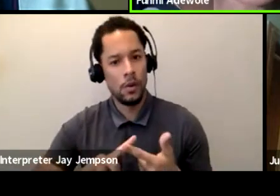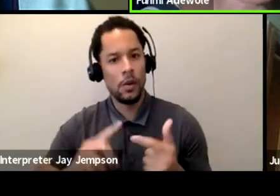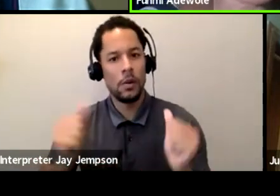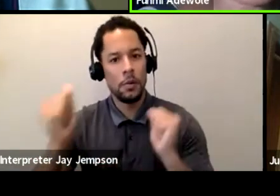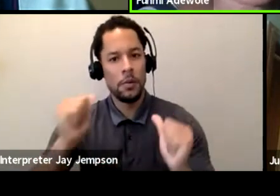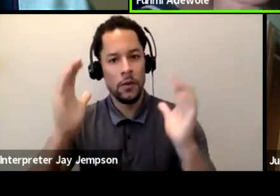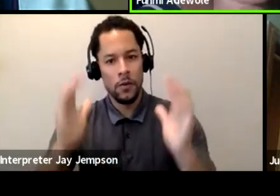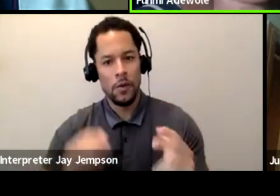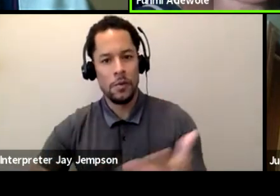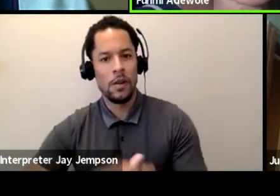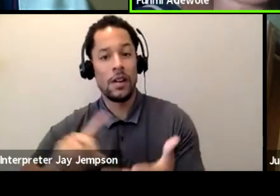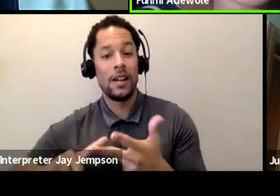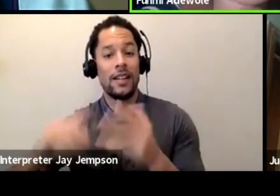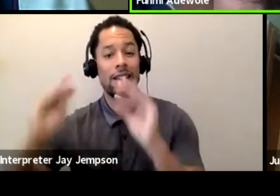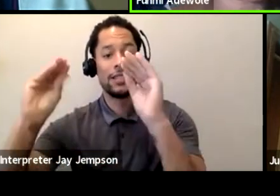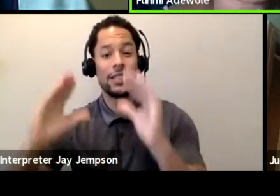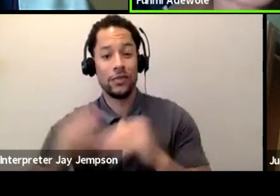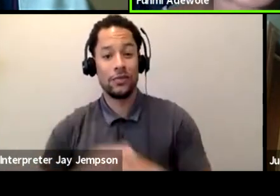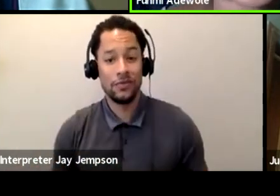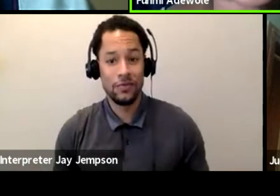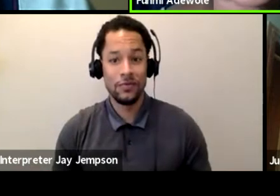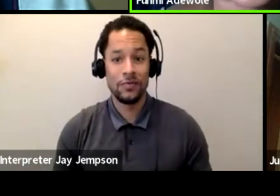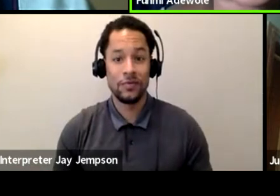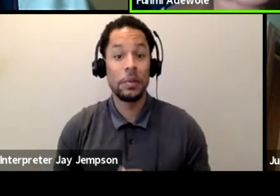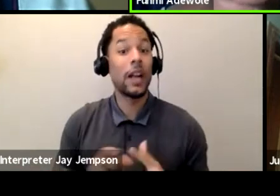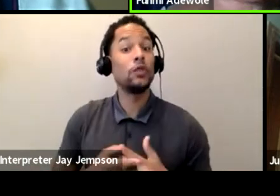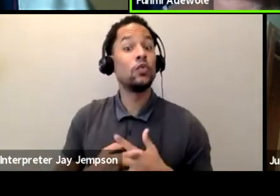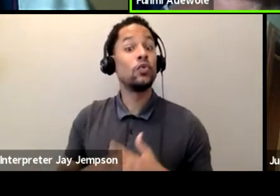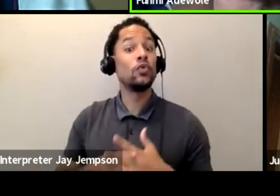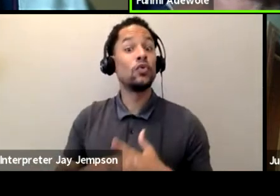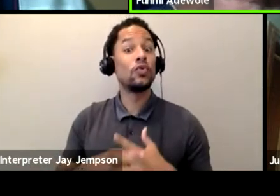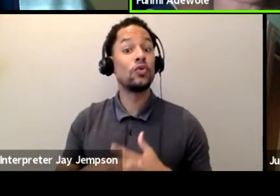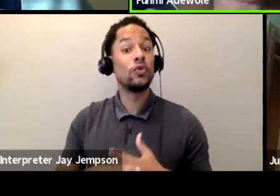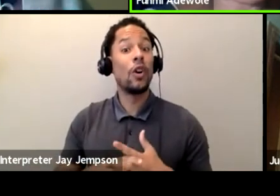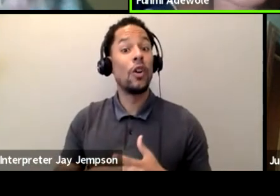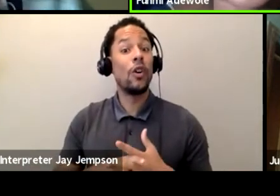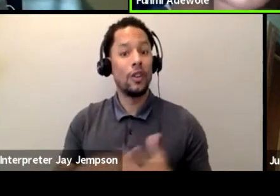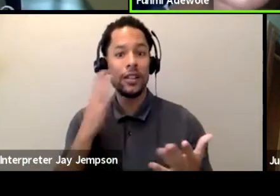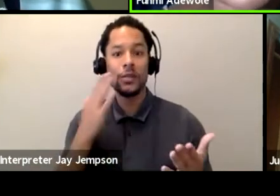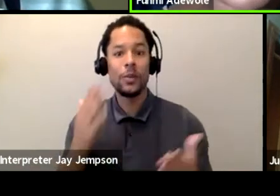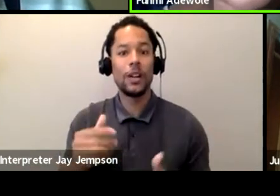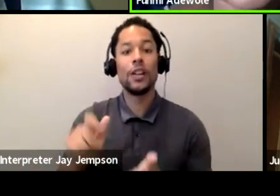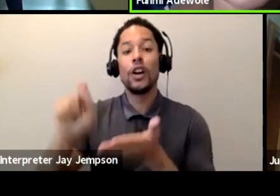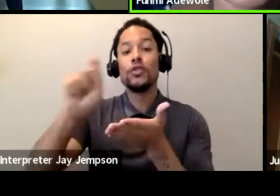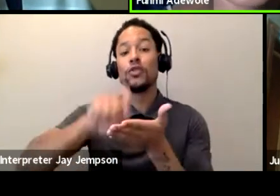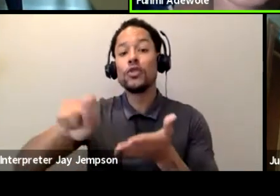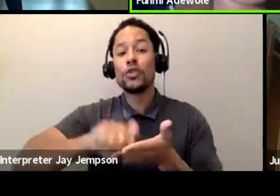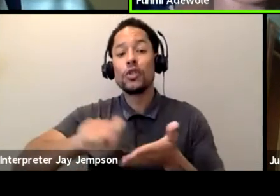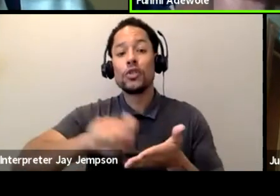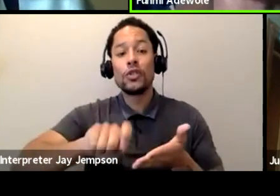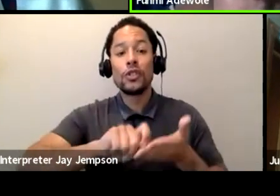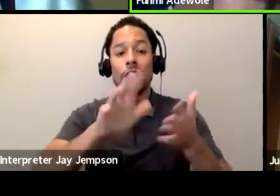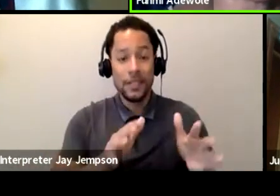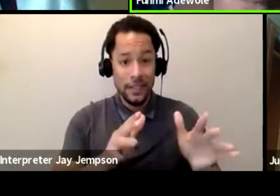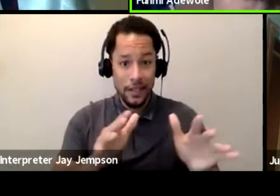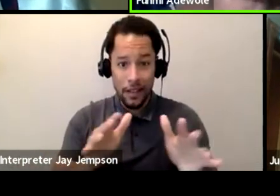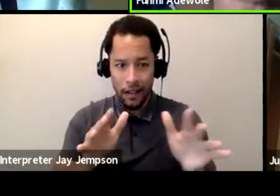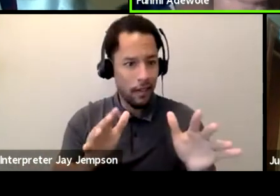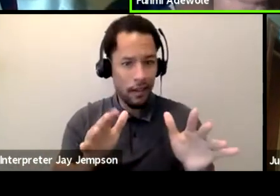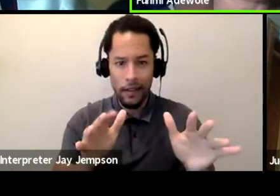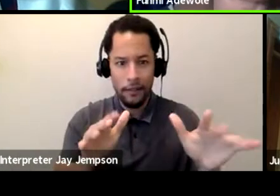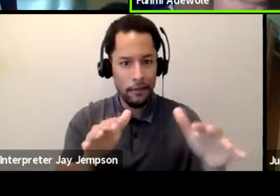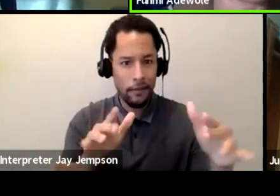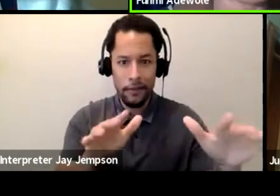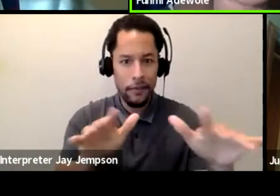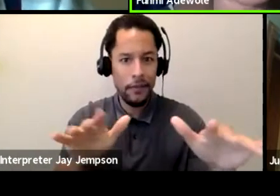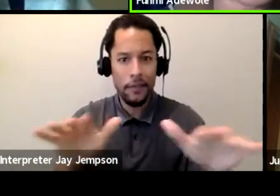I began, I began as a journalist and then went into TV production and toured for a number